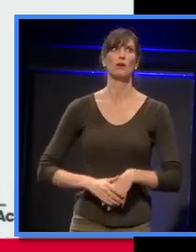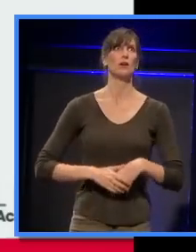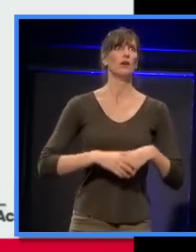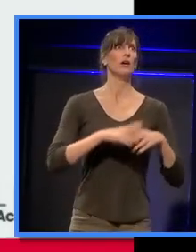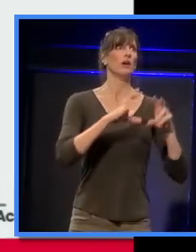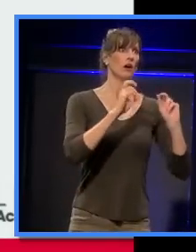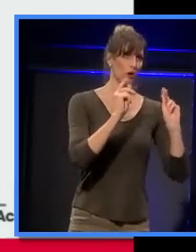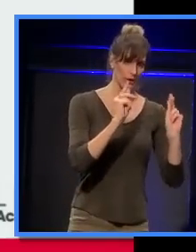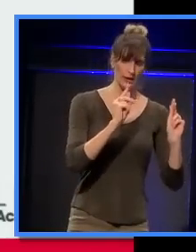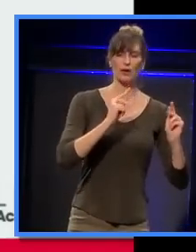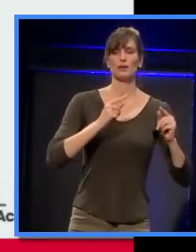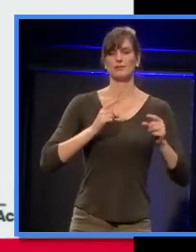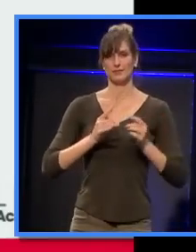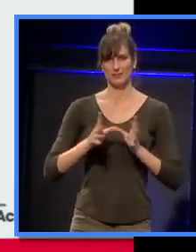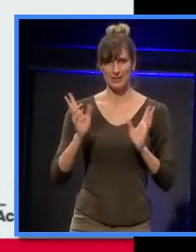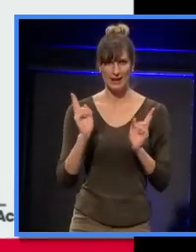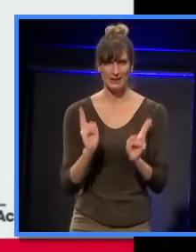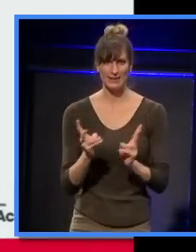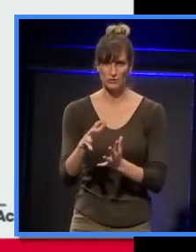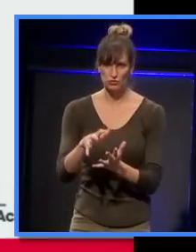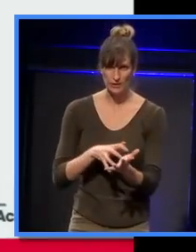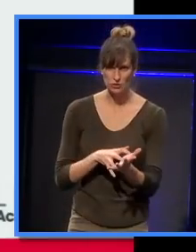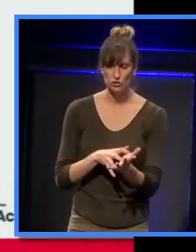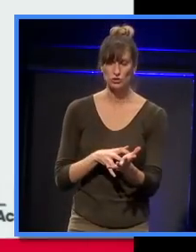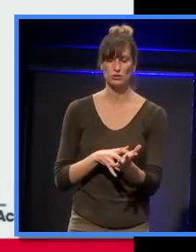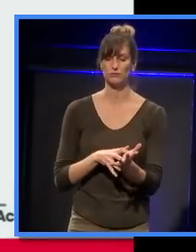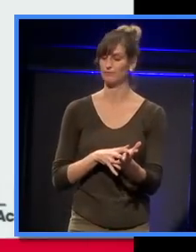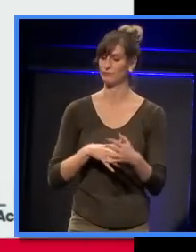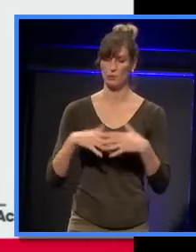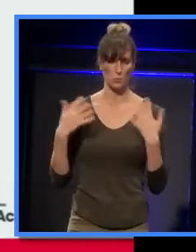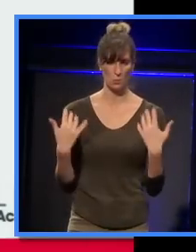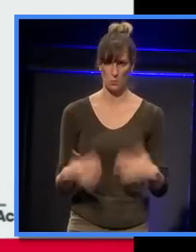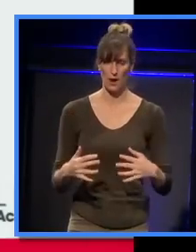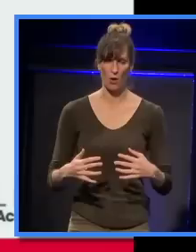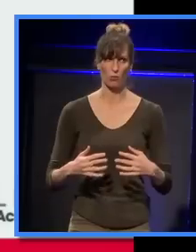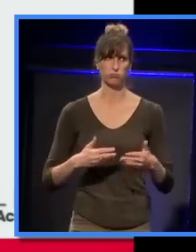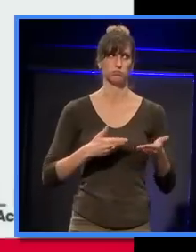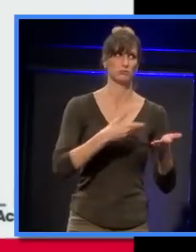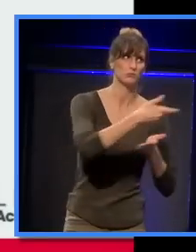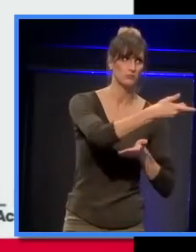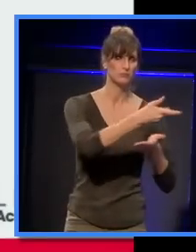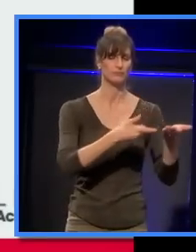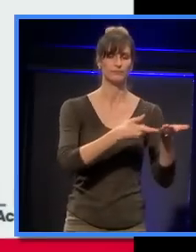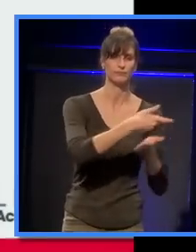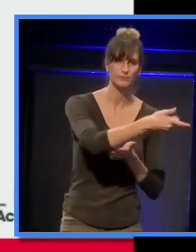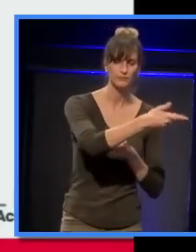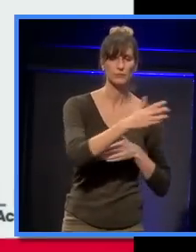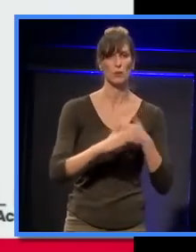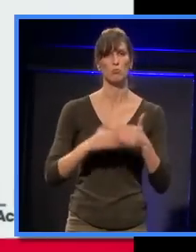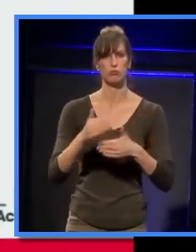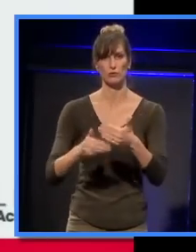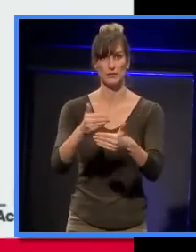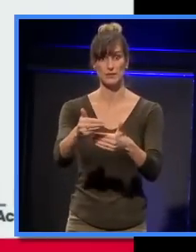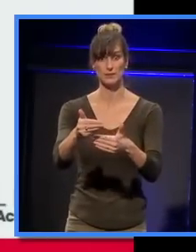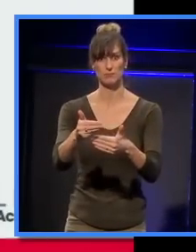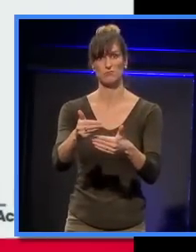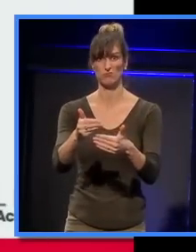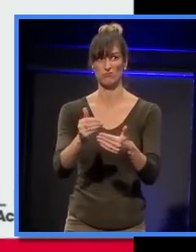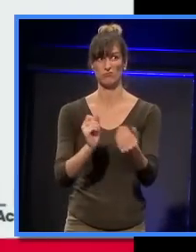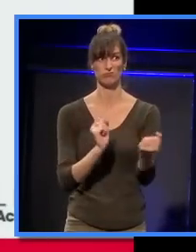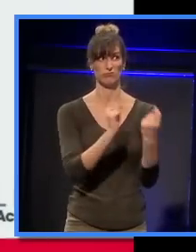through it all over again and start again. It was an amazing iterative process that was done basically via the internet,